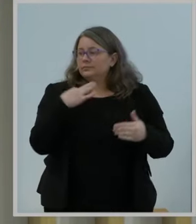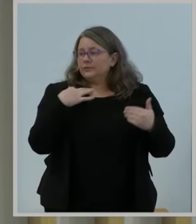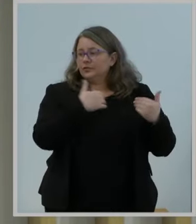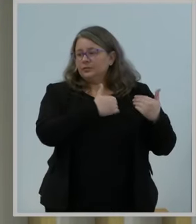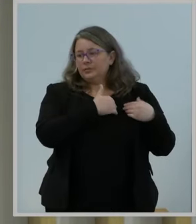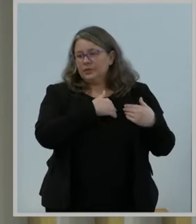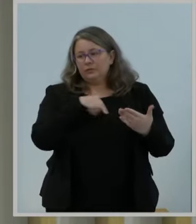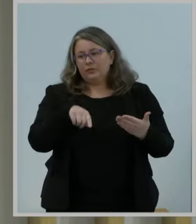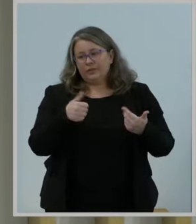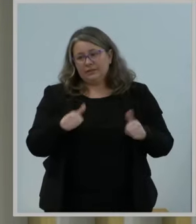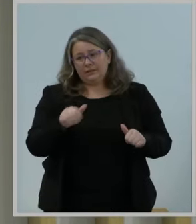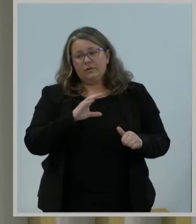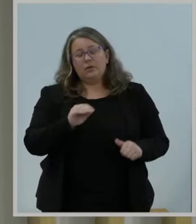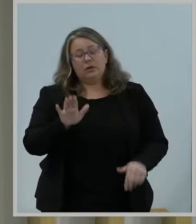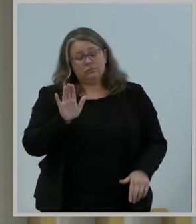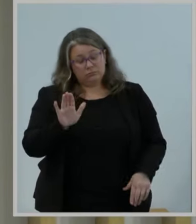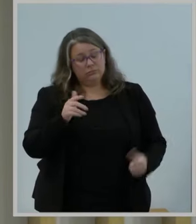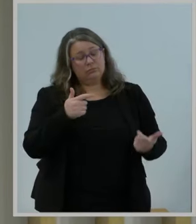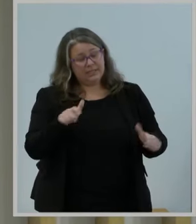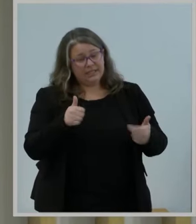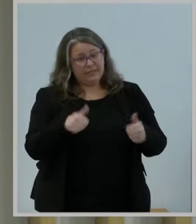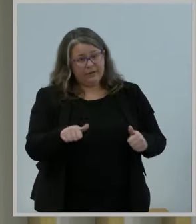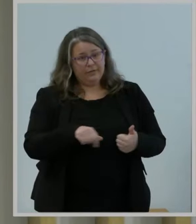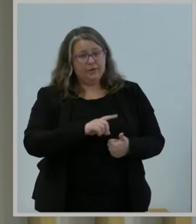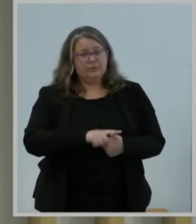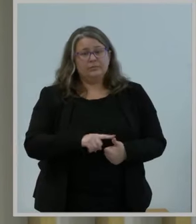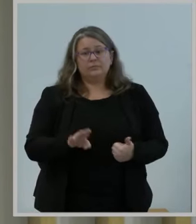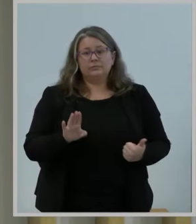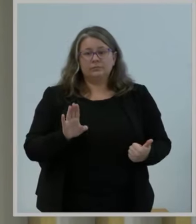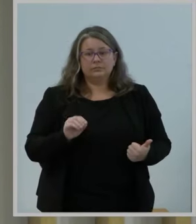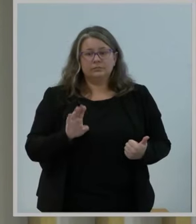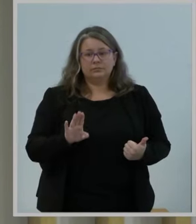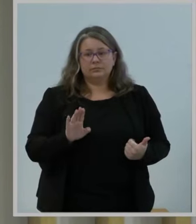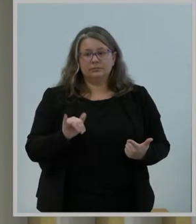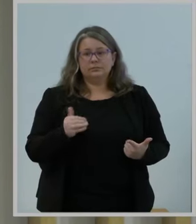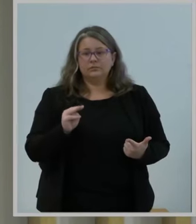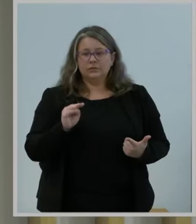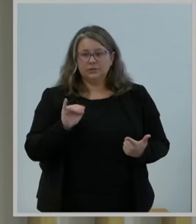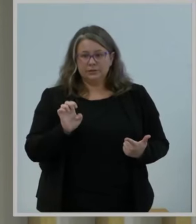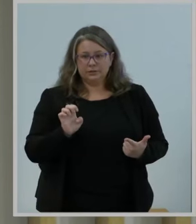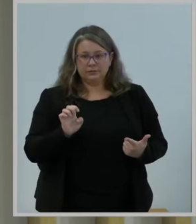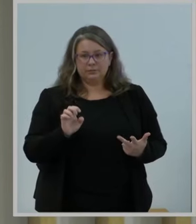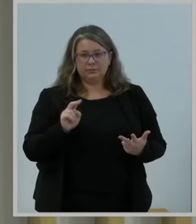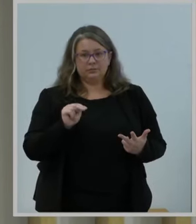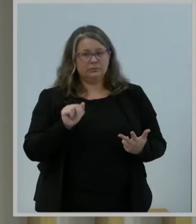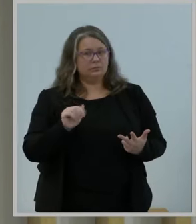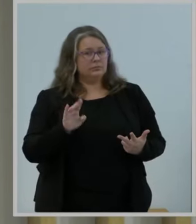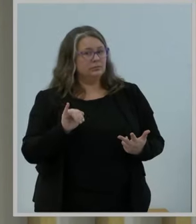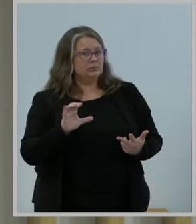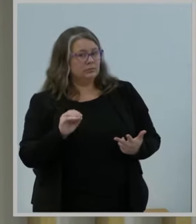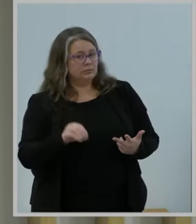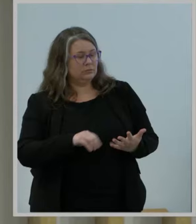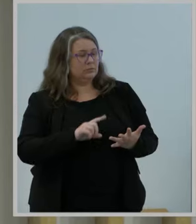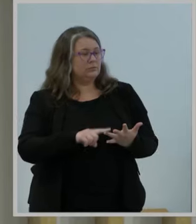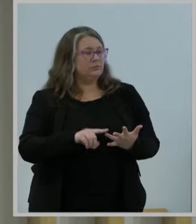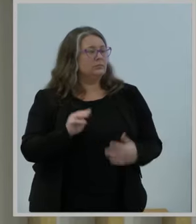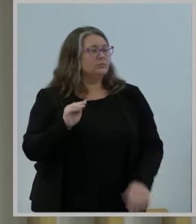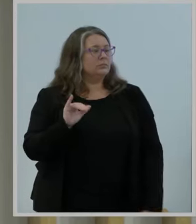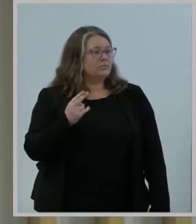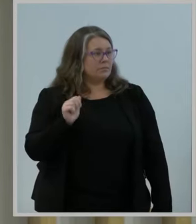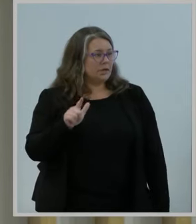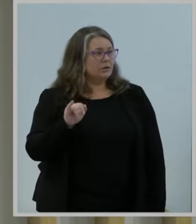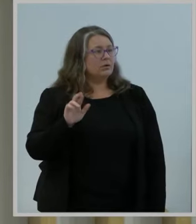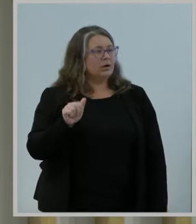and it was a big effort. And that includes Bodmin Bayapur, Jamie Coleman, Navid Ghoshani, Michael Ha, Ira